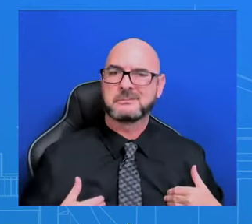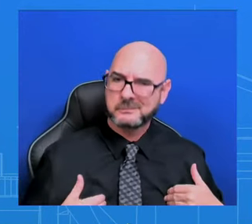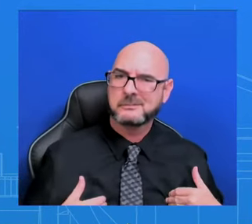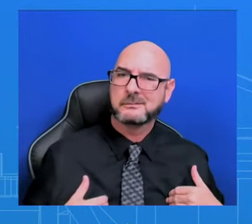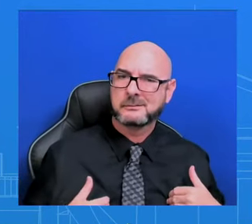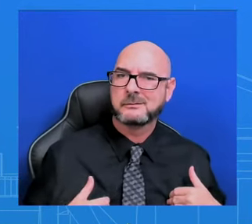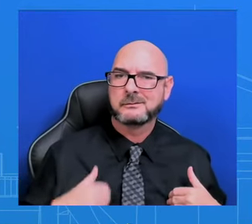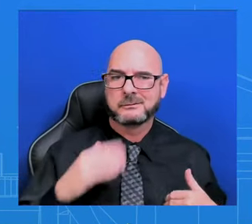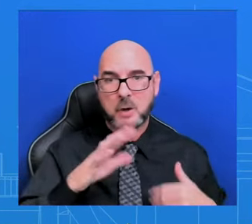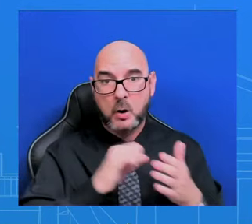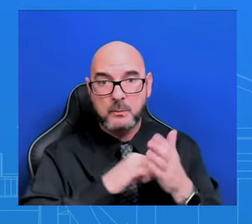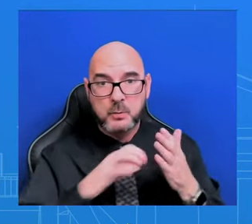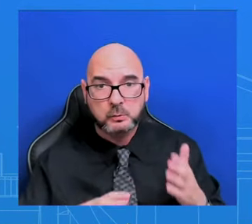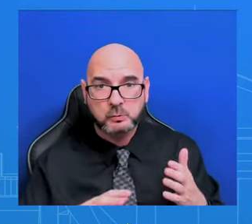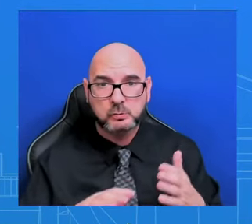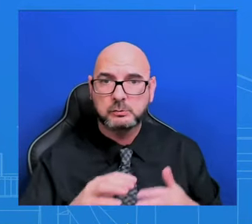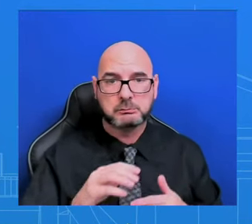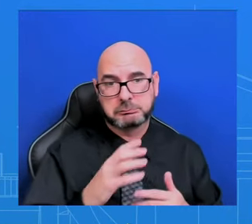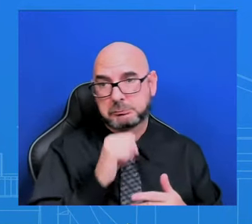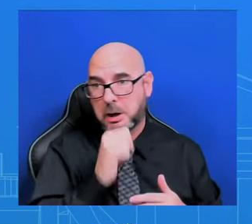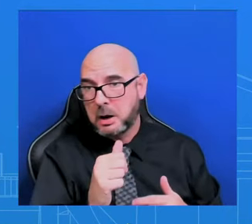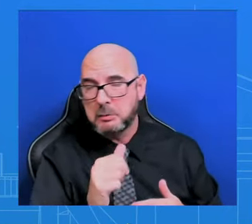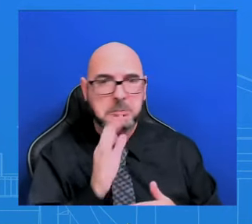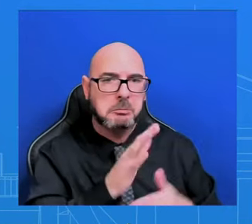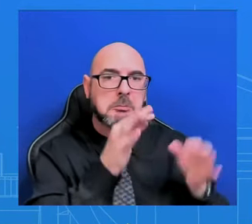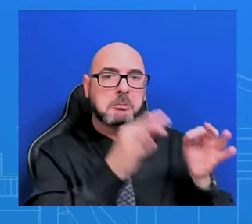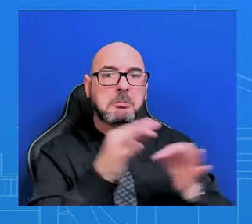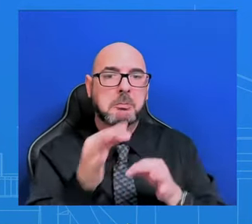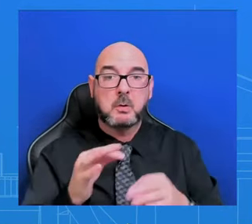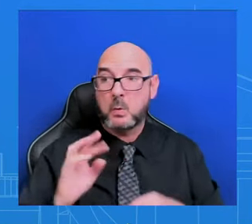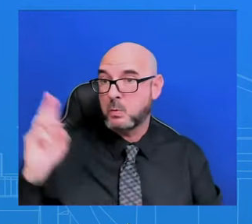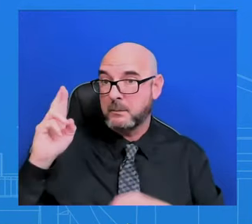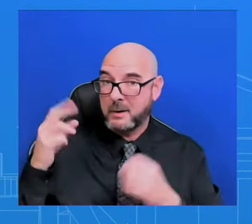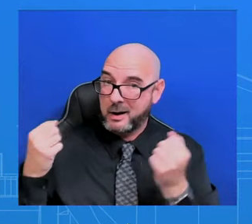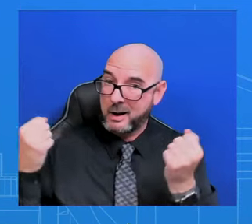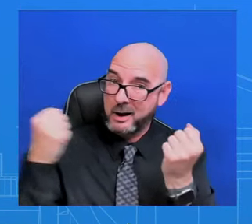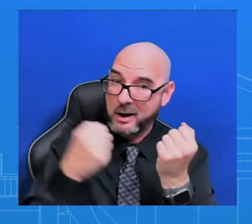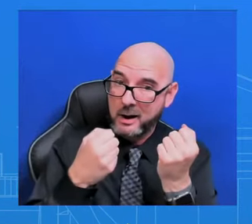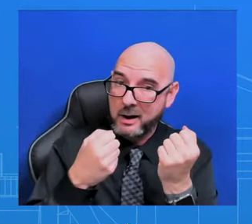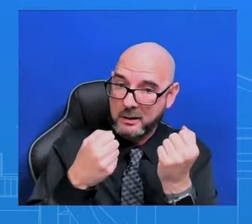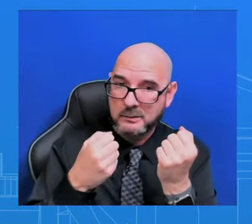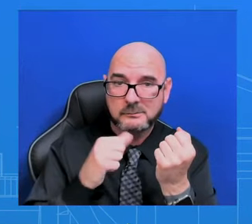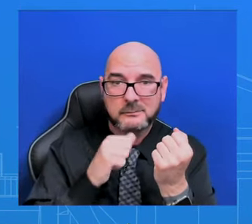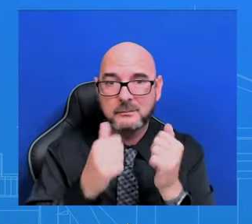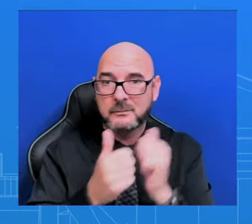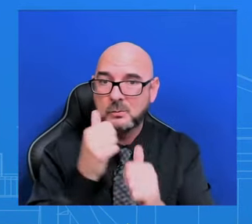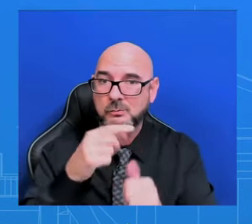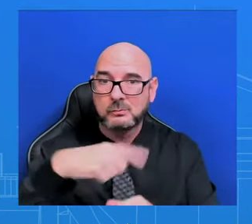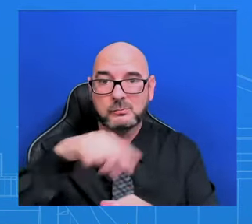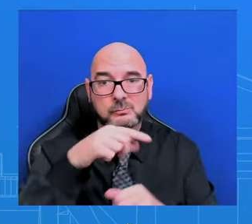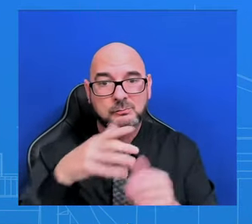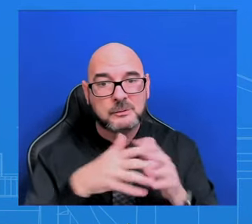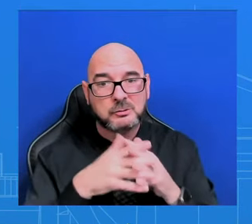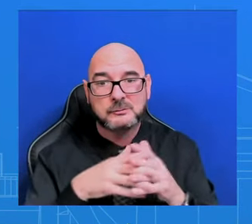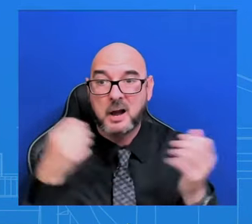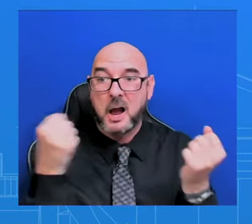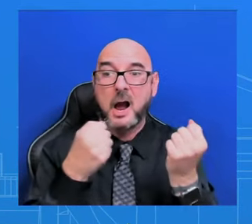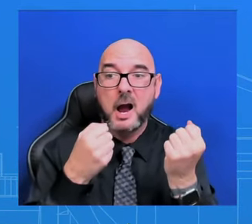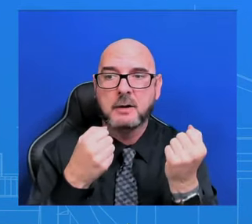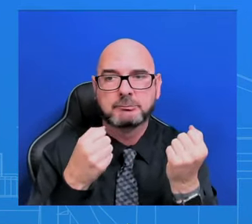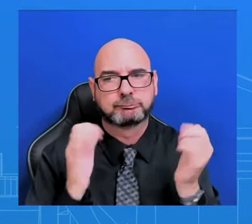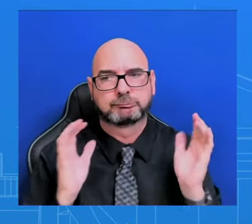Republicans do not stand with majority of Americans. You have about, I believe, three national bans that